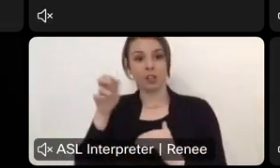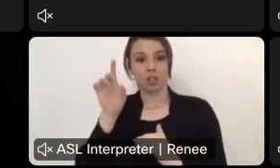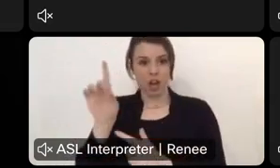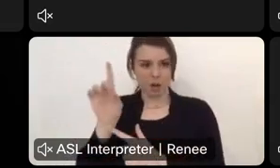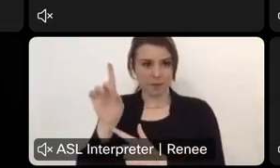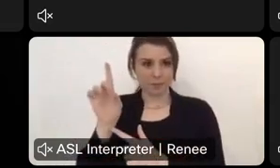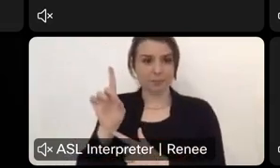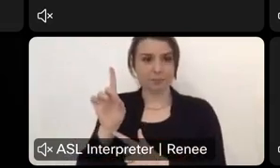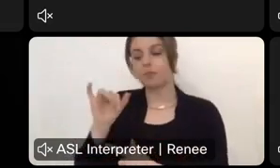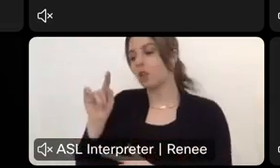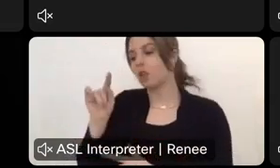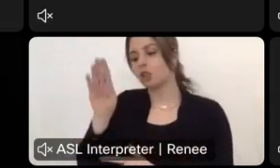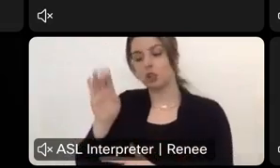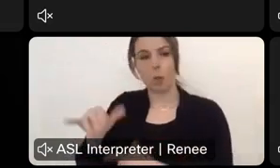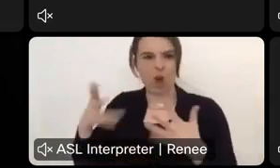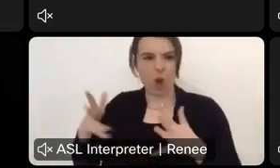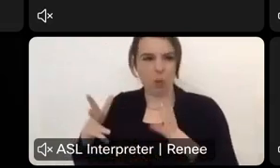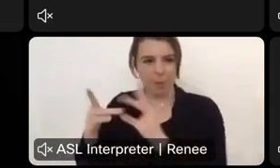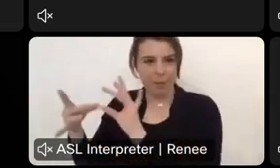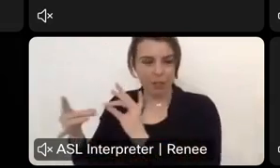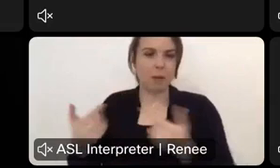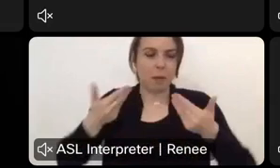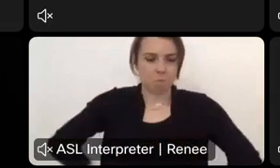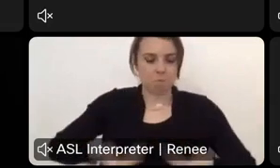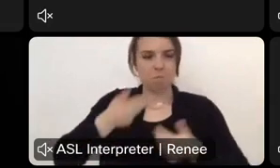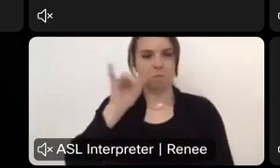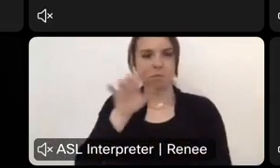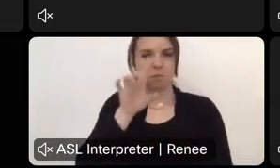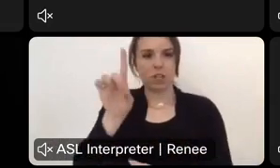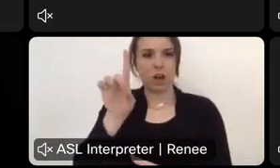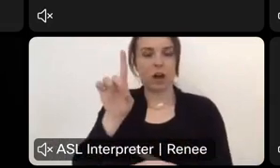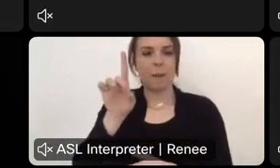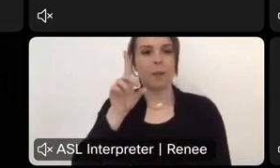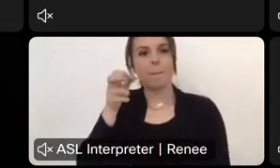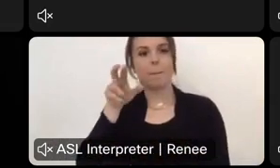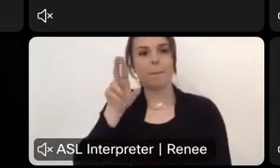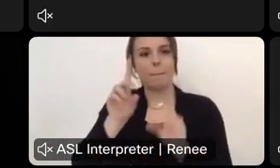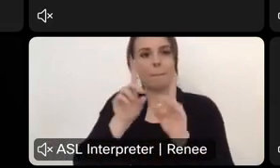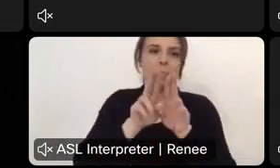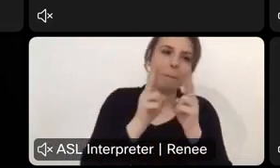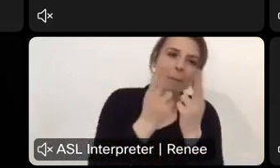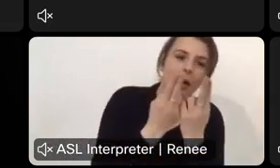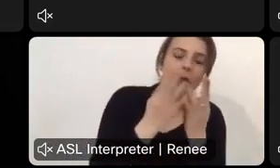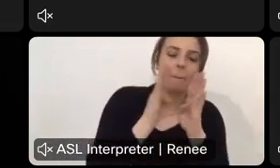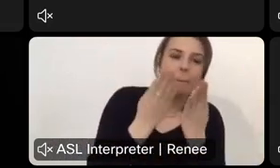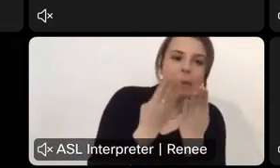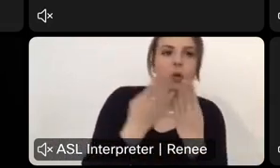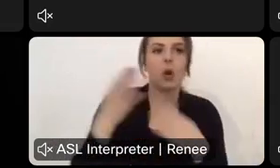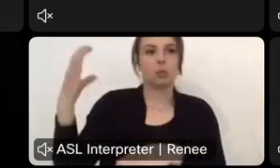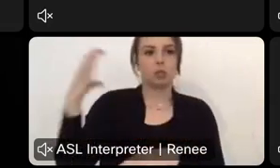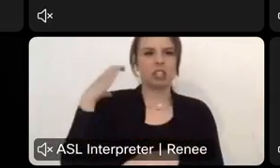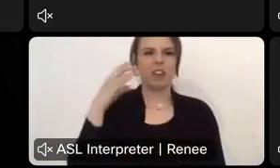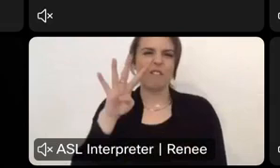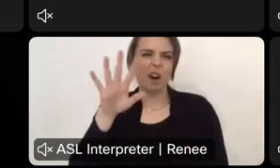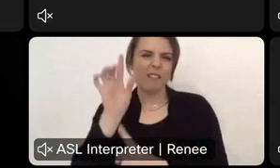As Toby mentioned, my name is Jared Langenegger. the field operations bureau chief. We've got about a 45 minute presentation here for you. We'll go through